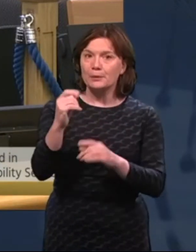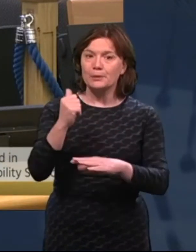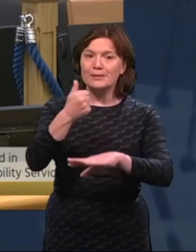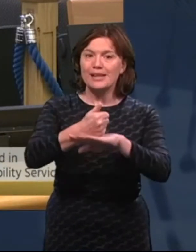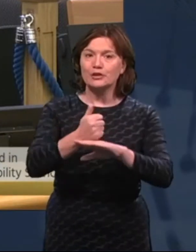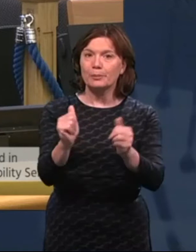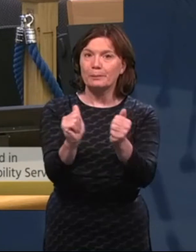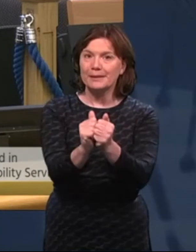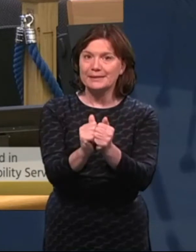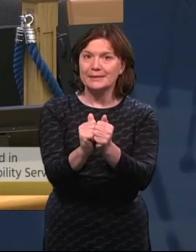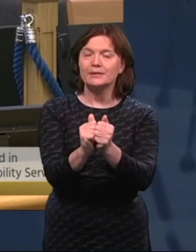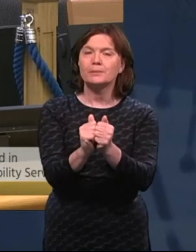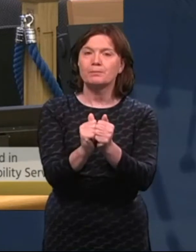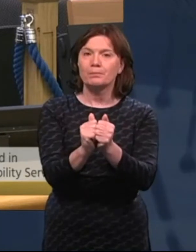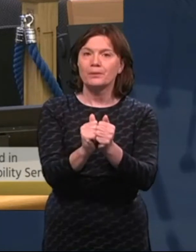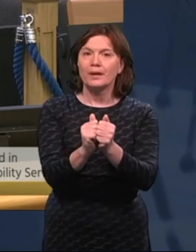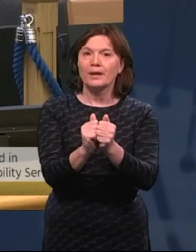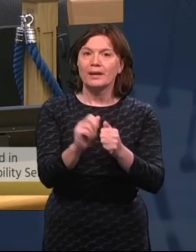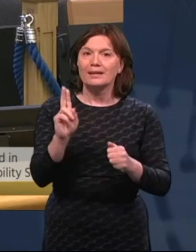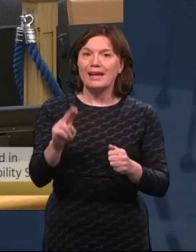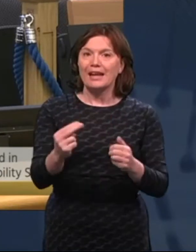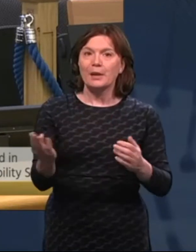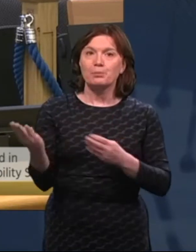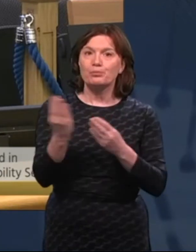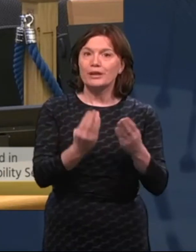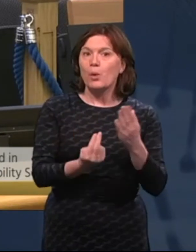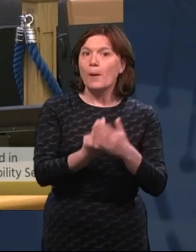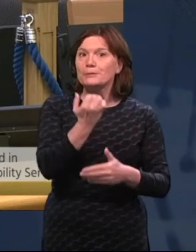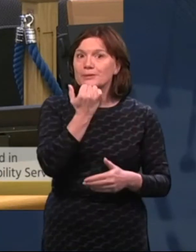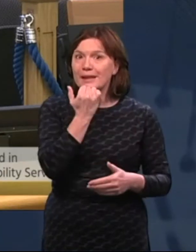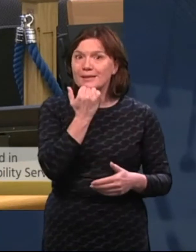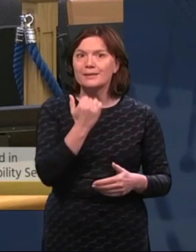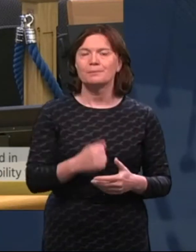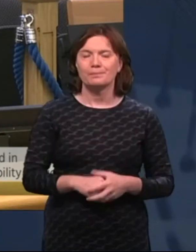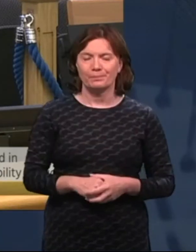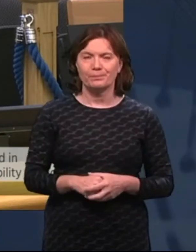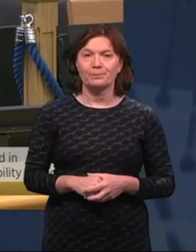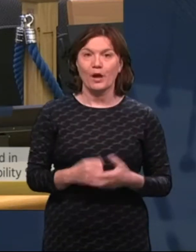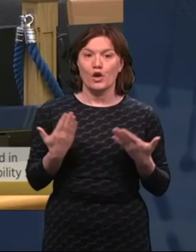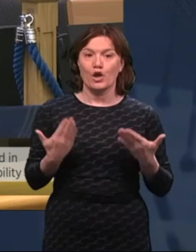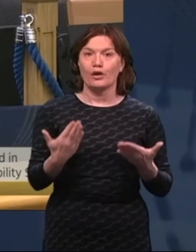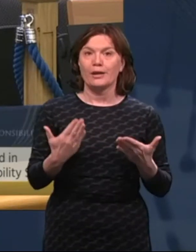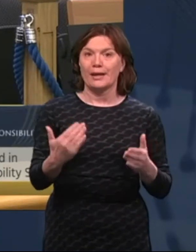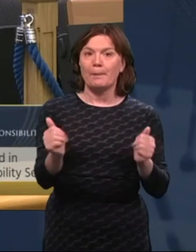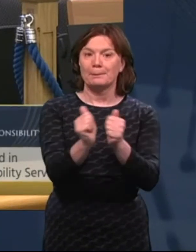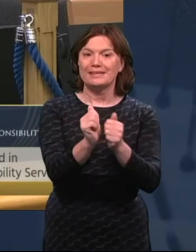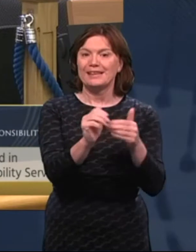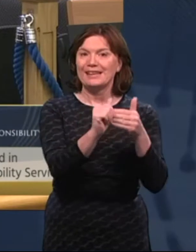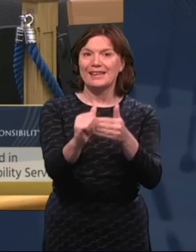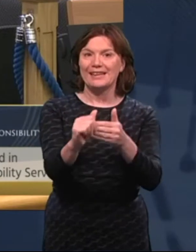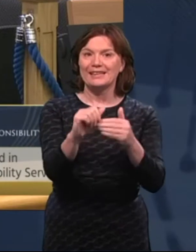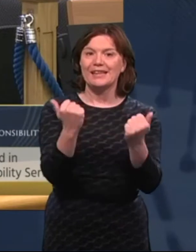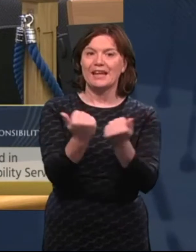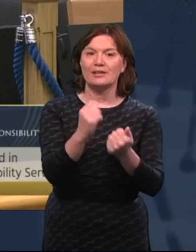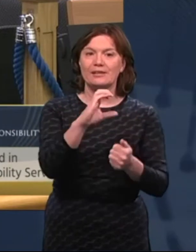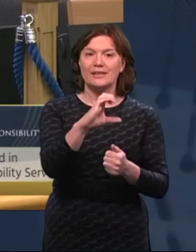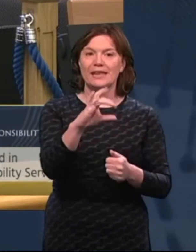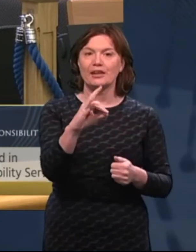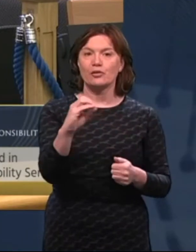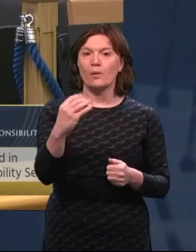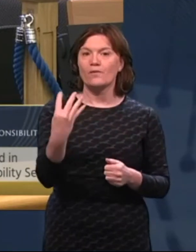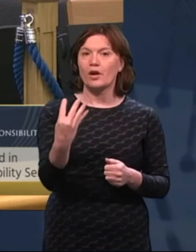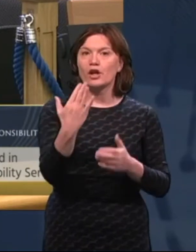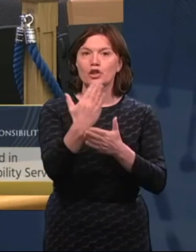a meeting. can I just bring you up to speed? So currently I meeting with the lead agency so I know in CHO4 that